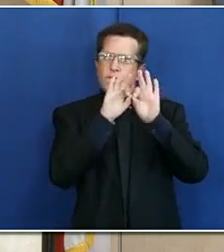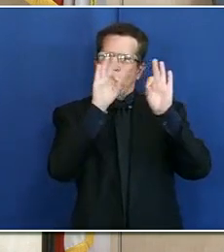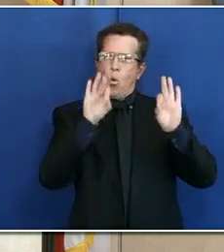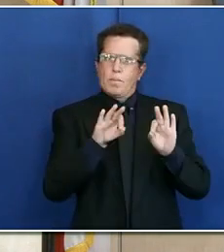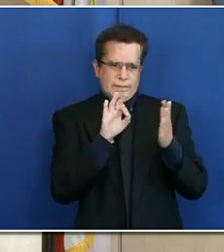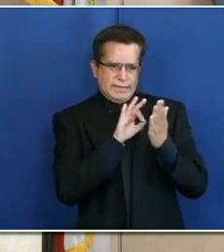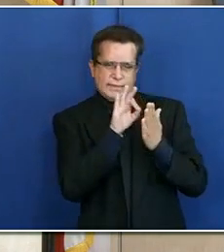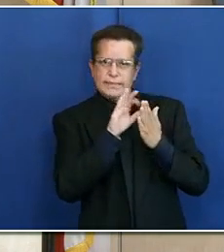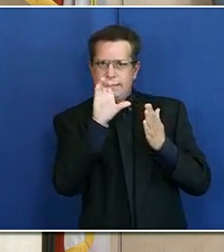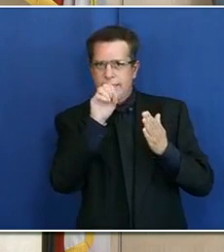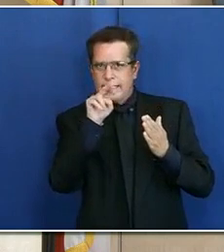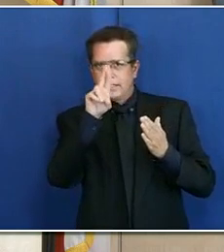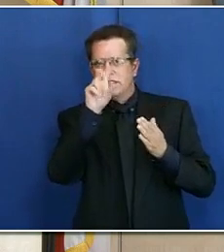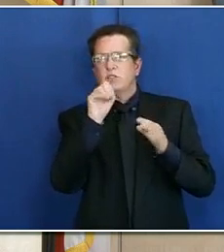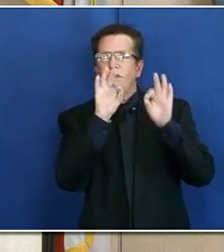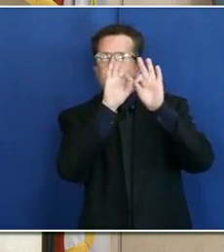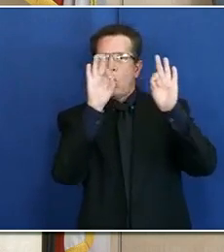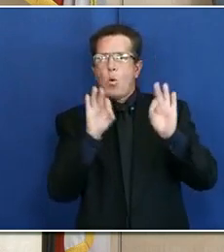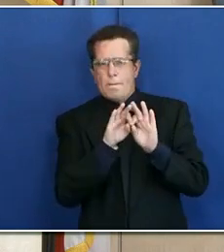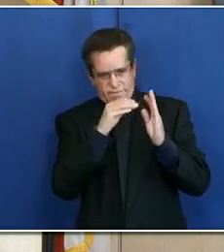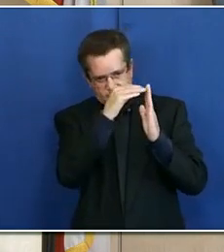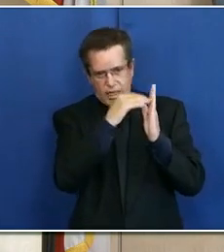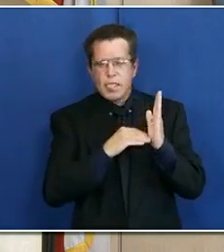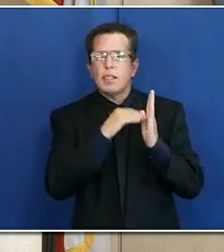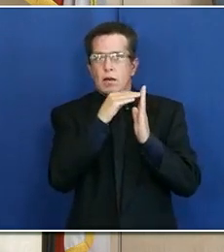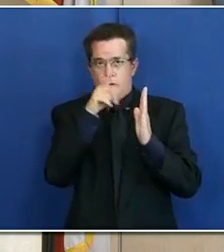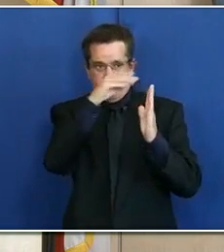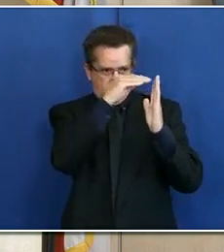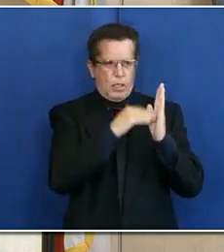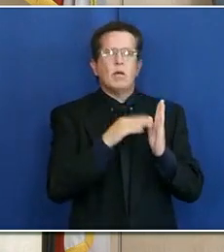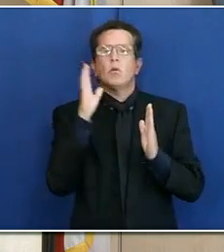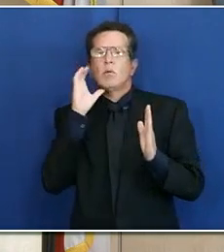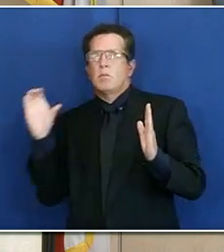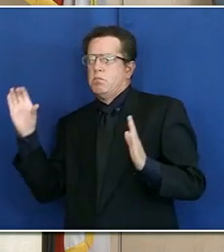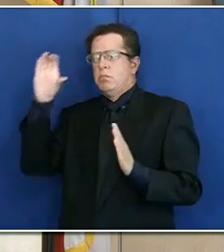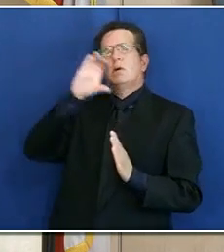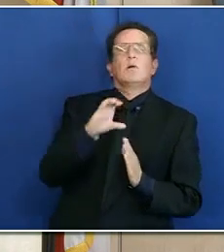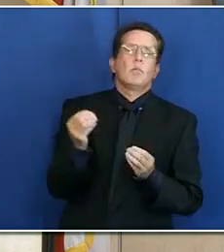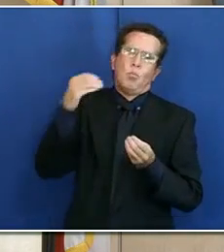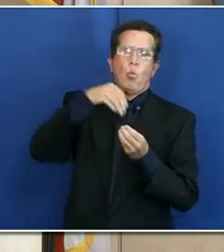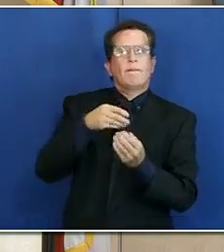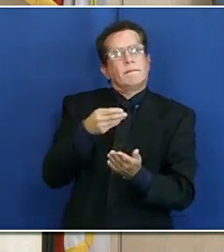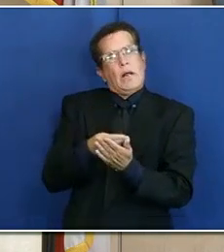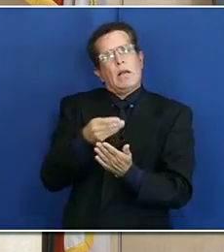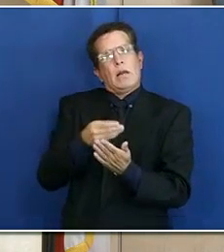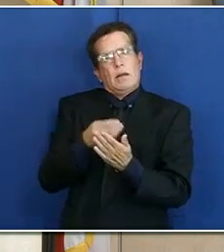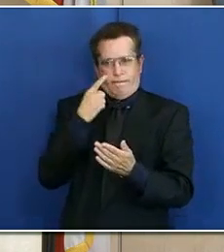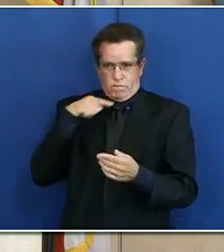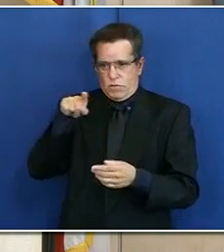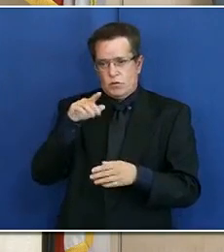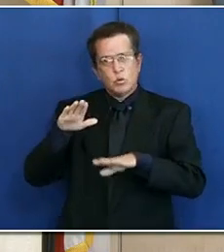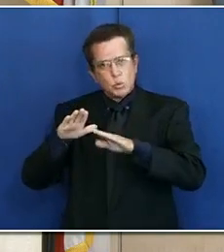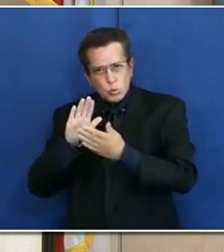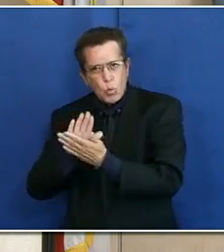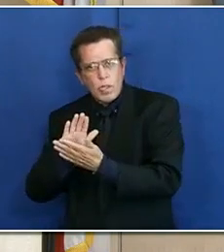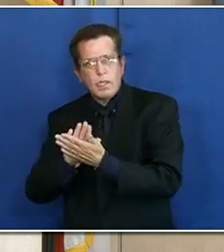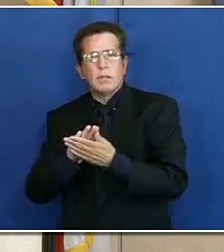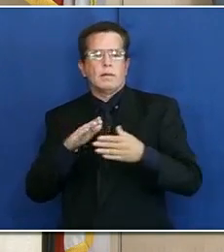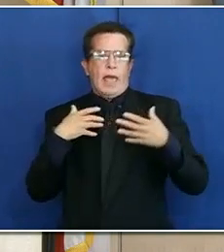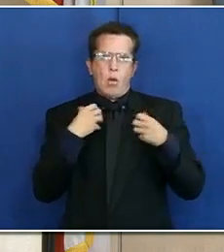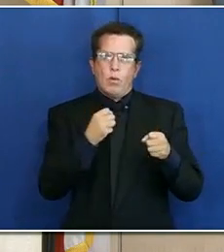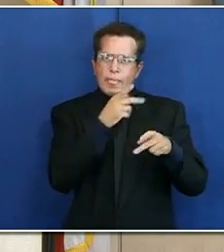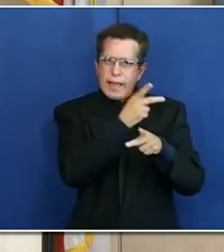completing the census, you help fund programs that serve our community, like preschools, health care, emergency services,